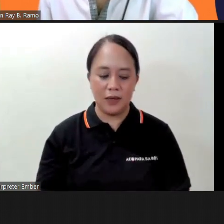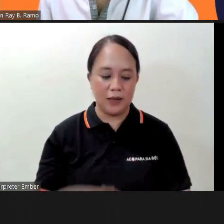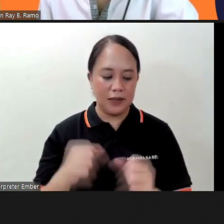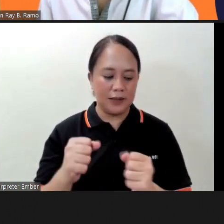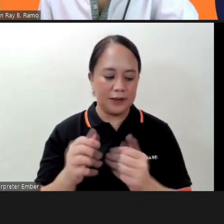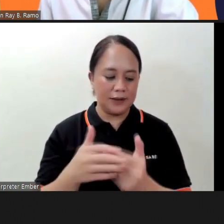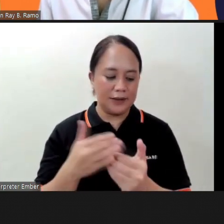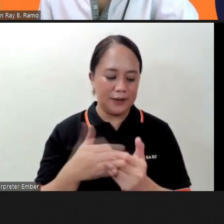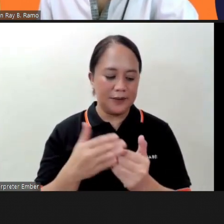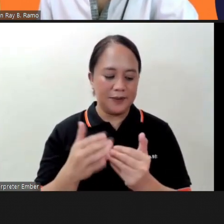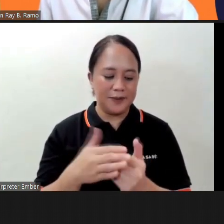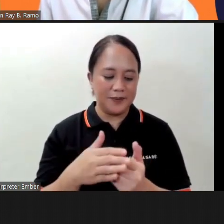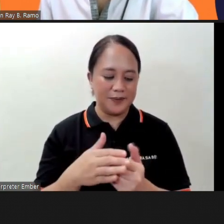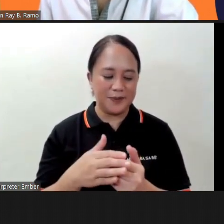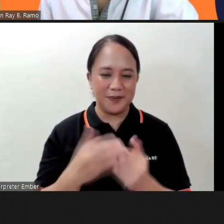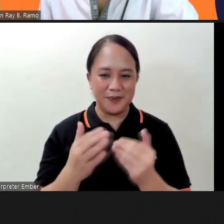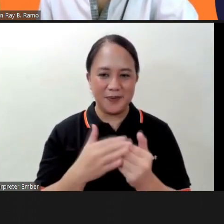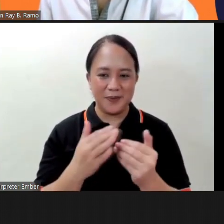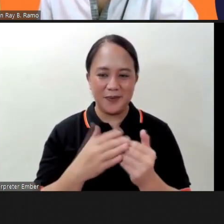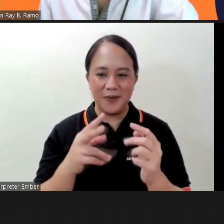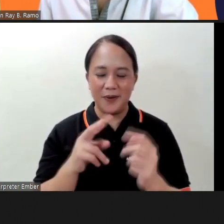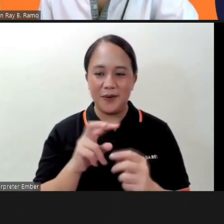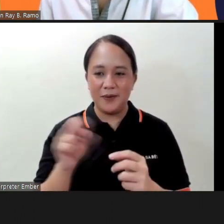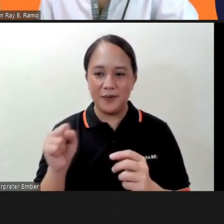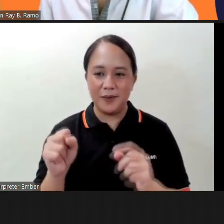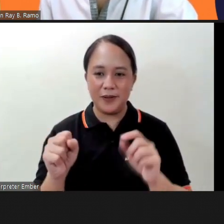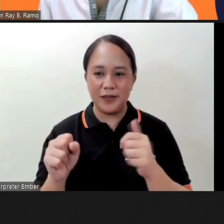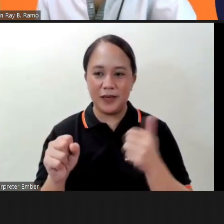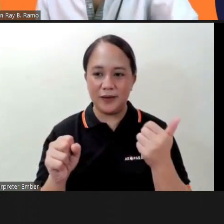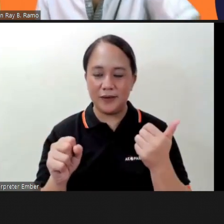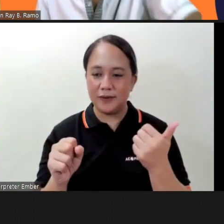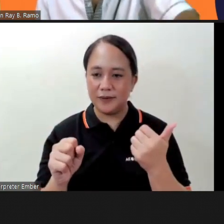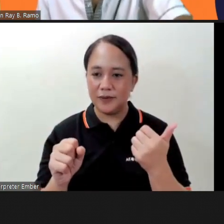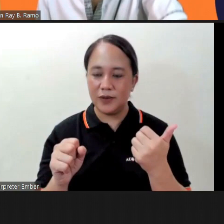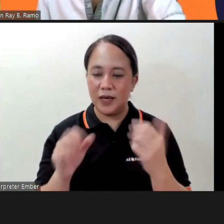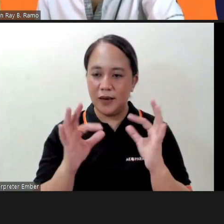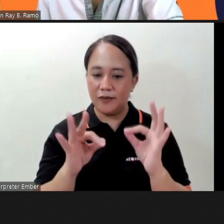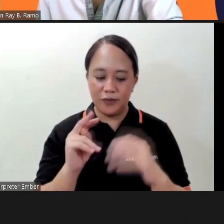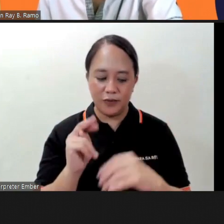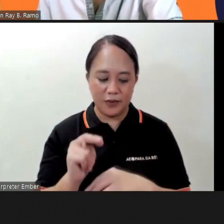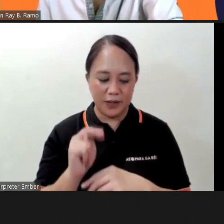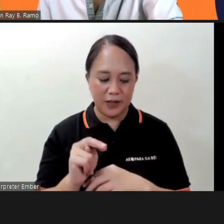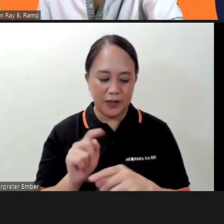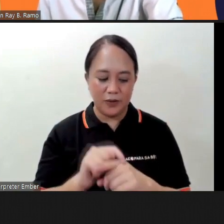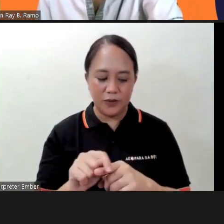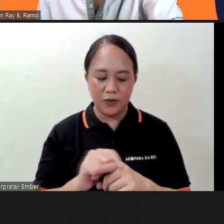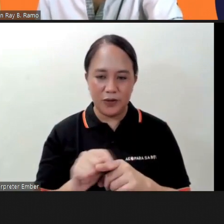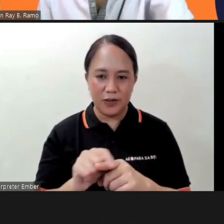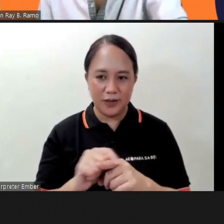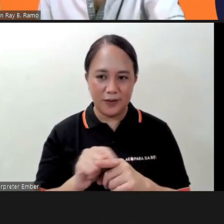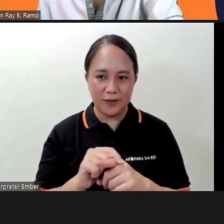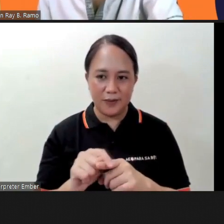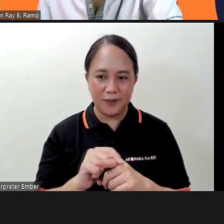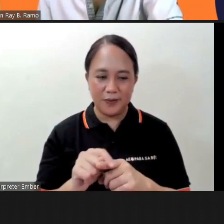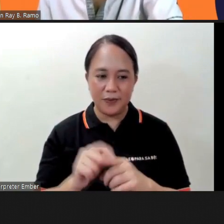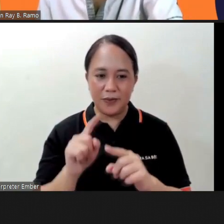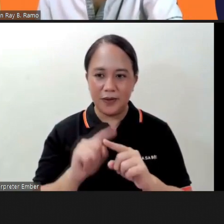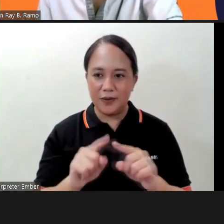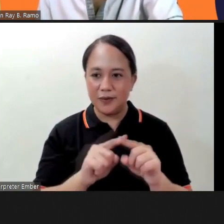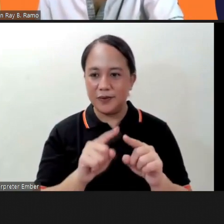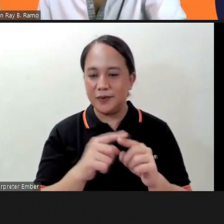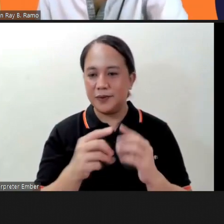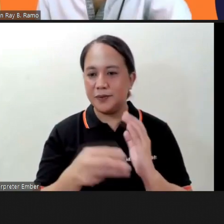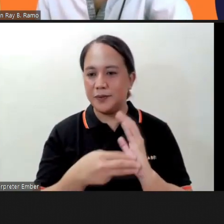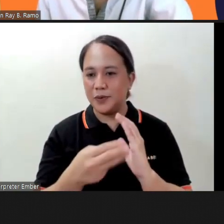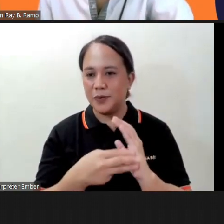easy versus the ones that of course if you need training for several modules